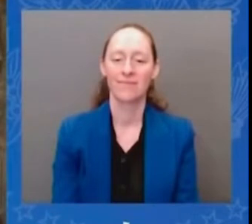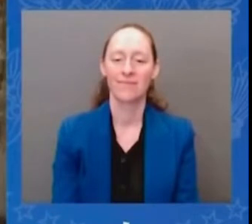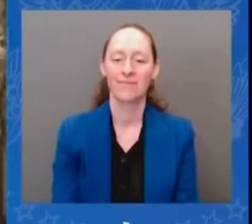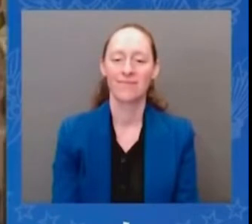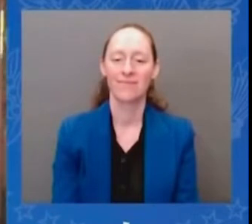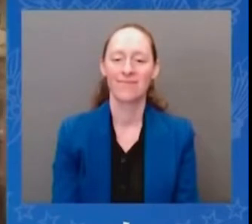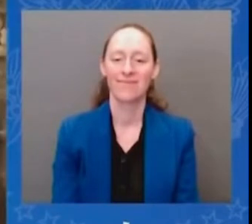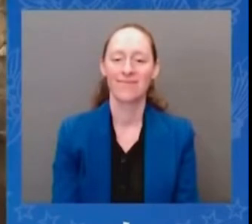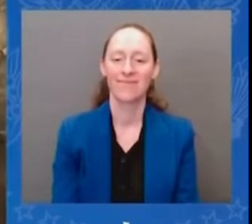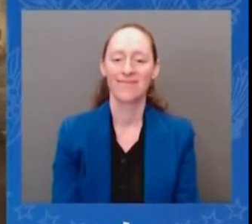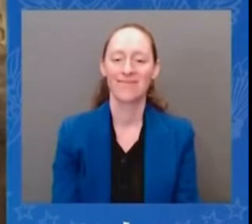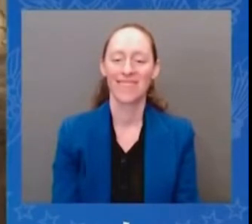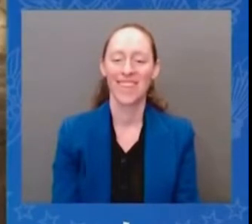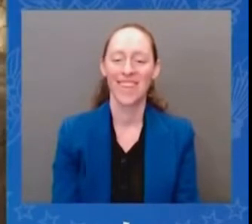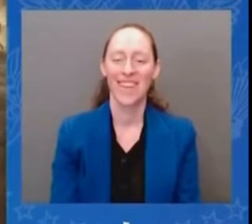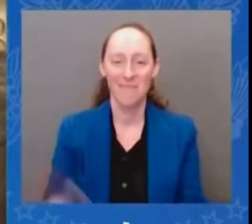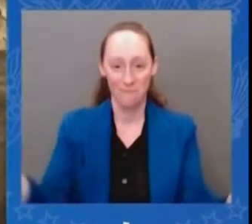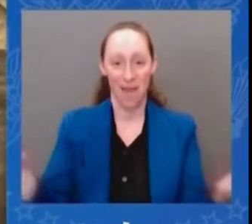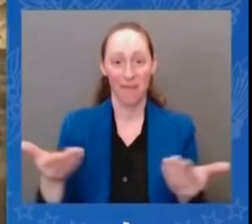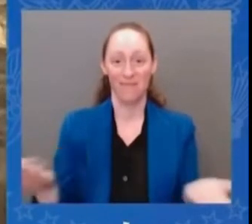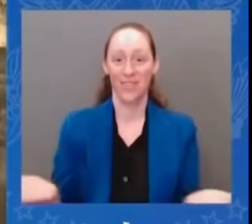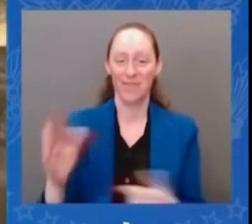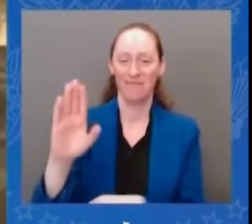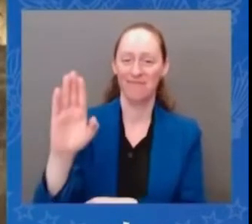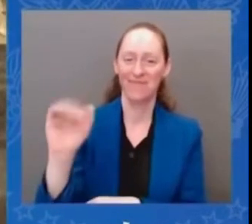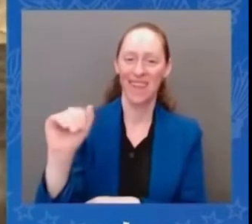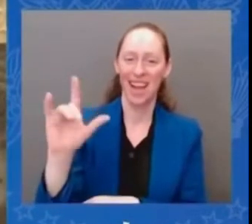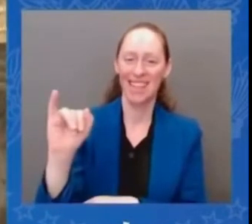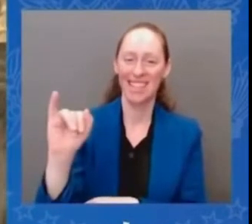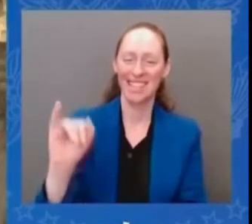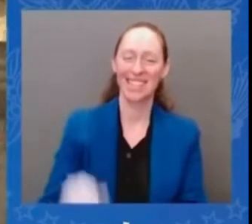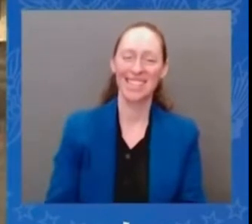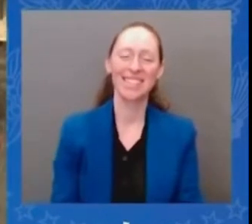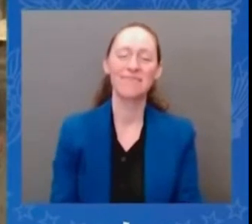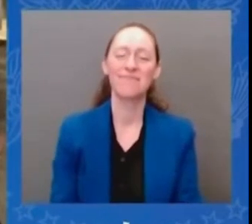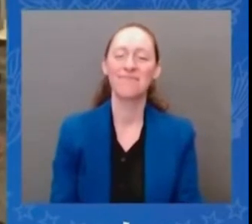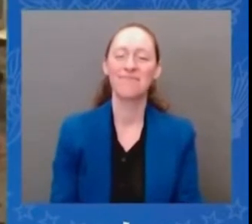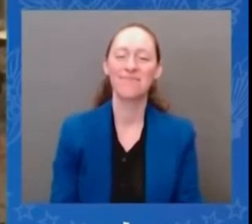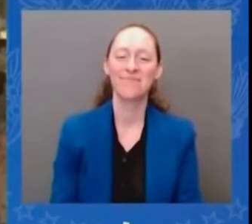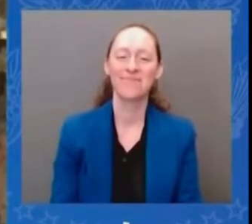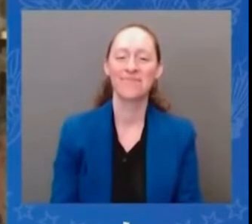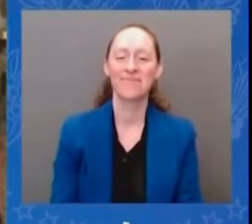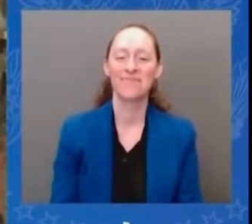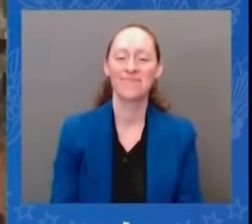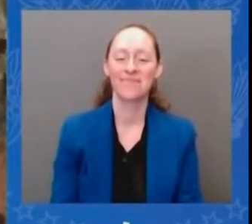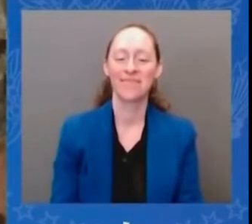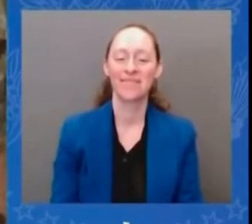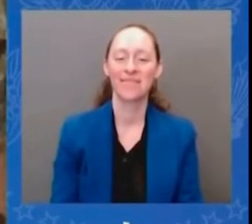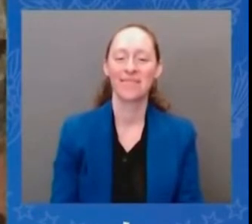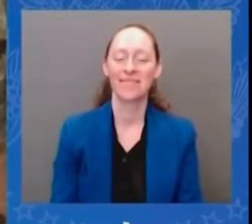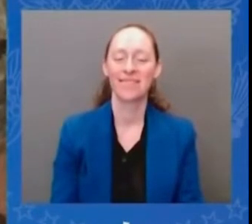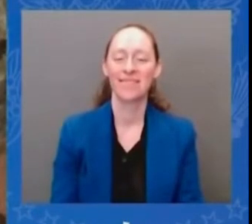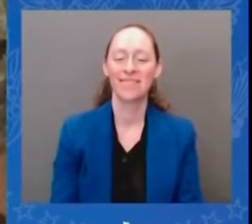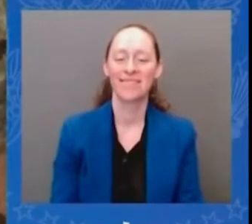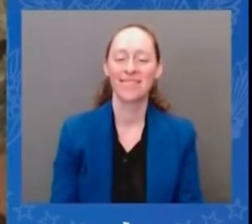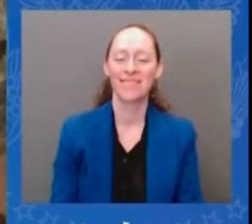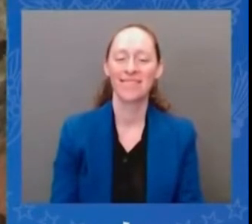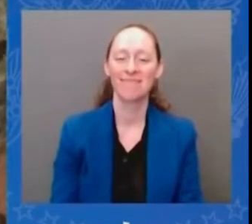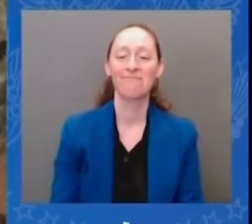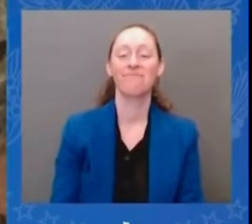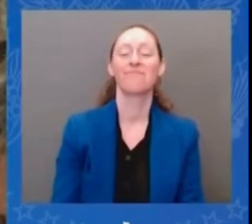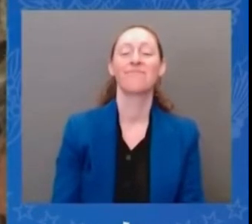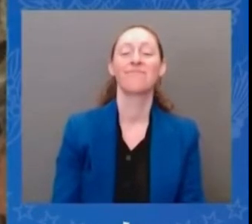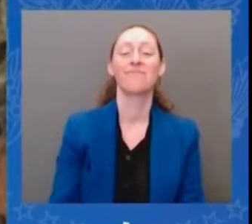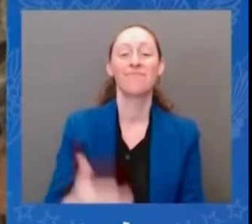Please. Good evening, everyone. Let me start with a few words about the recent elections held in the United States.